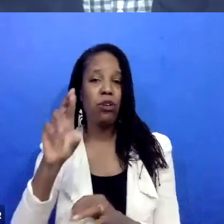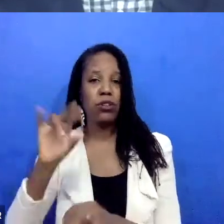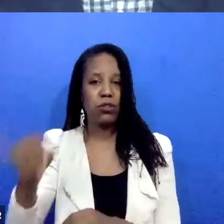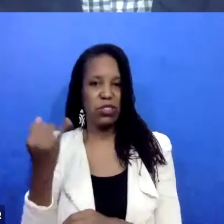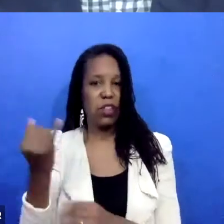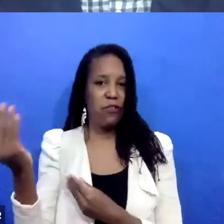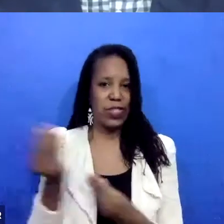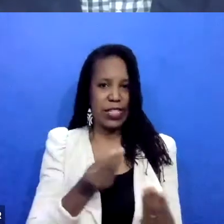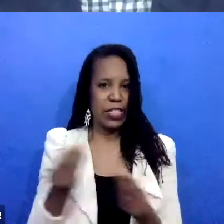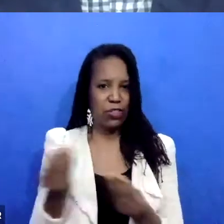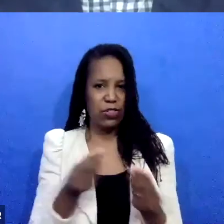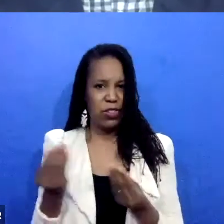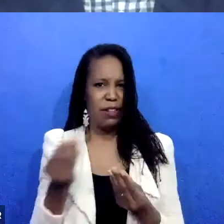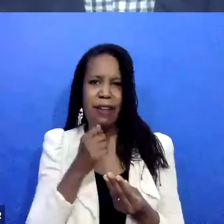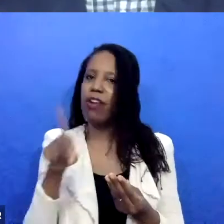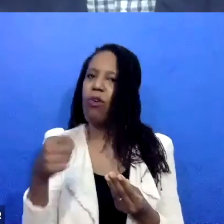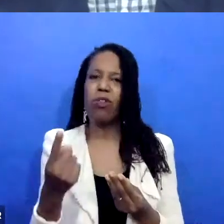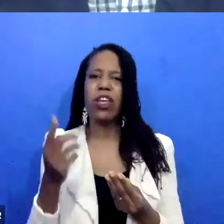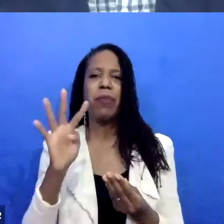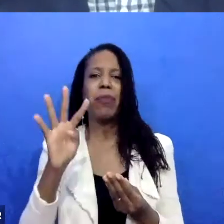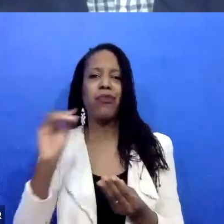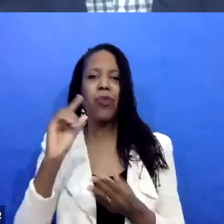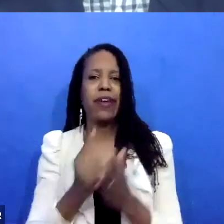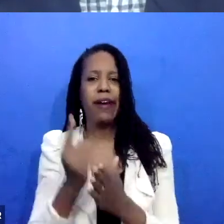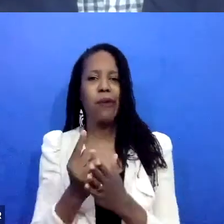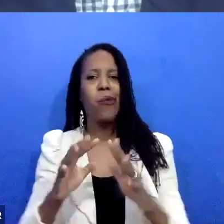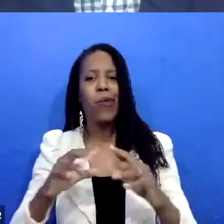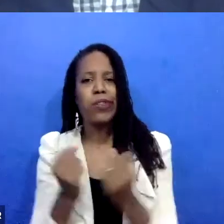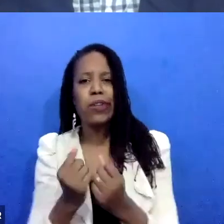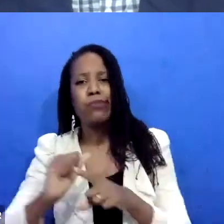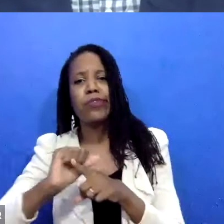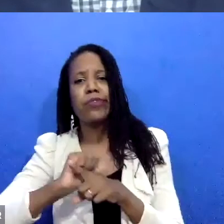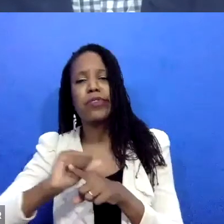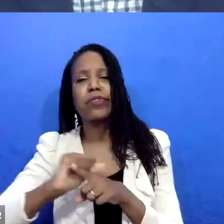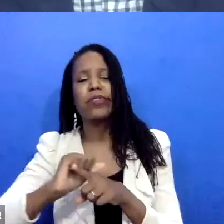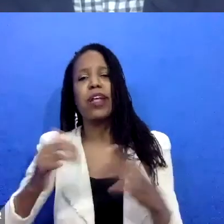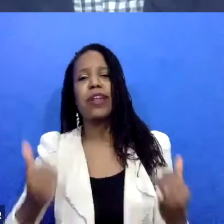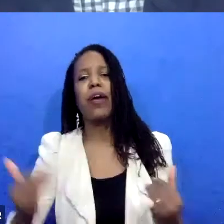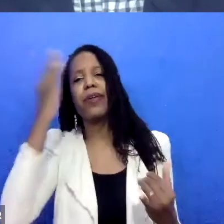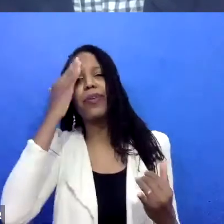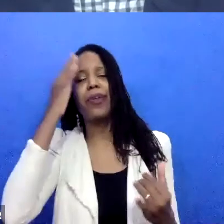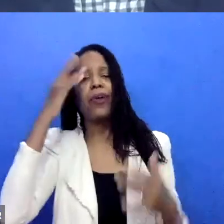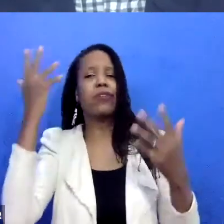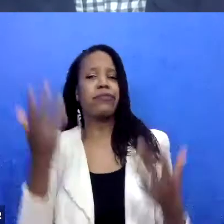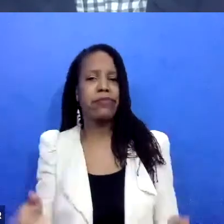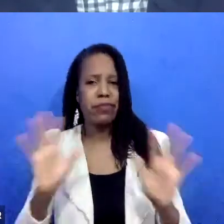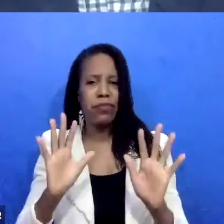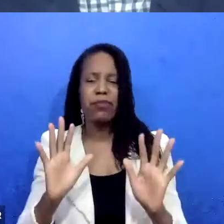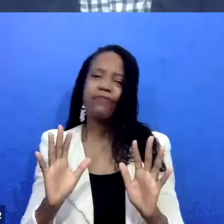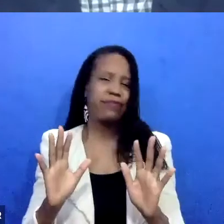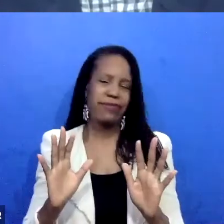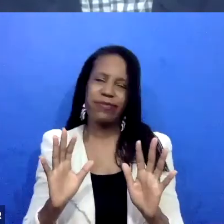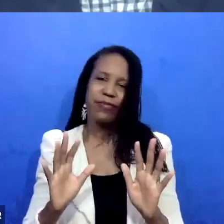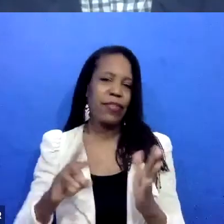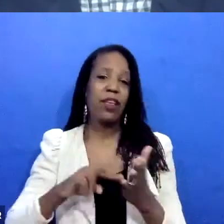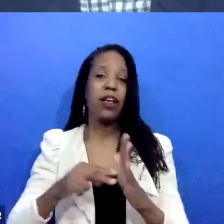training and then go do RJ with your 40-hour training, but rather I feel pretty strongly that particularly when we're talking about face